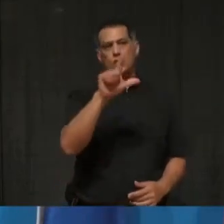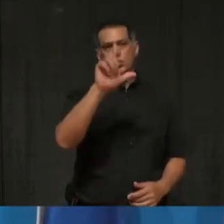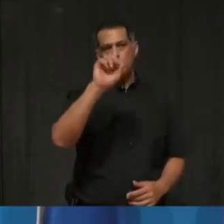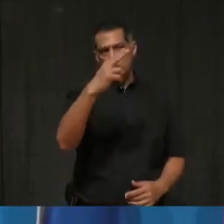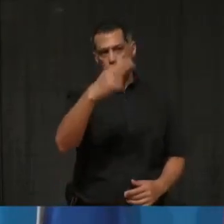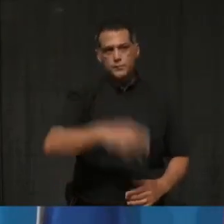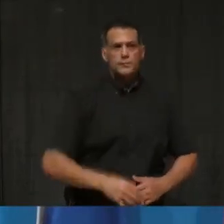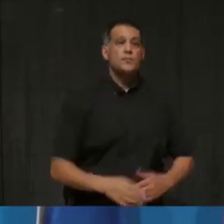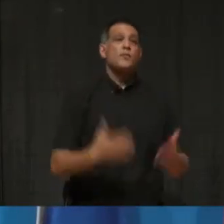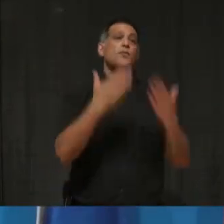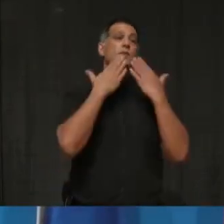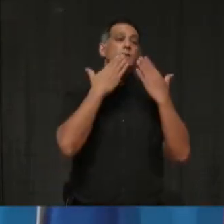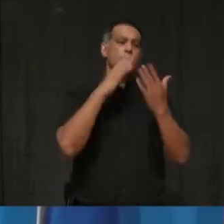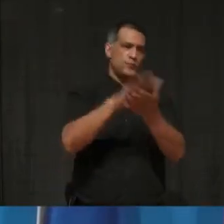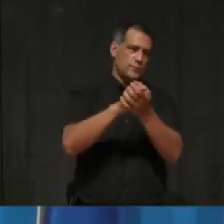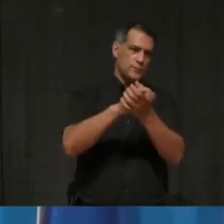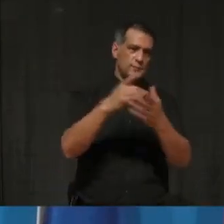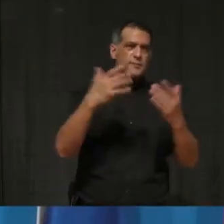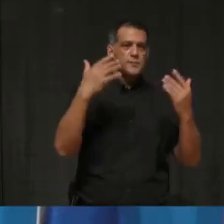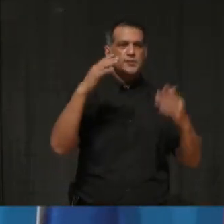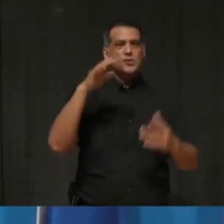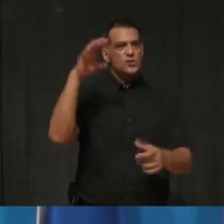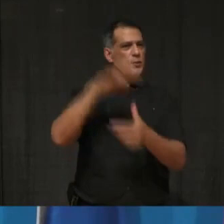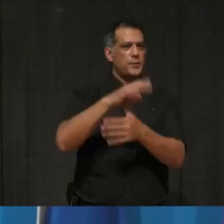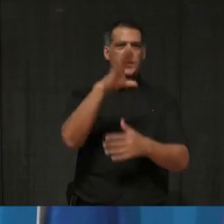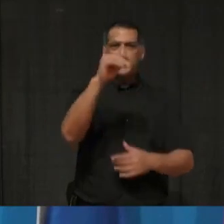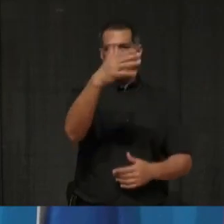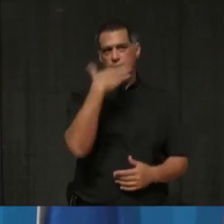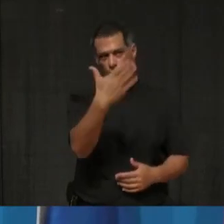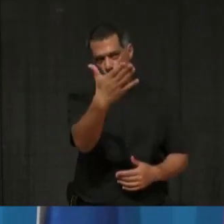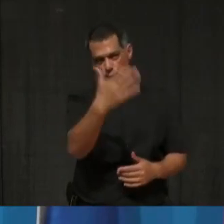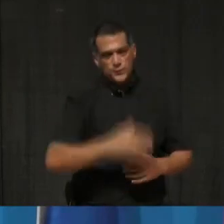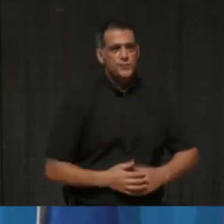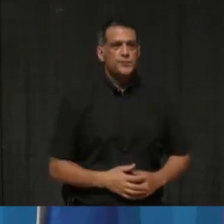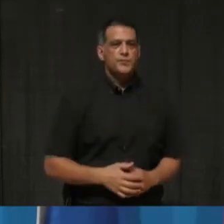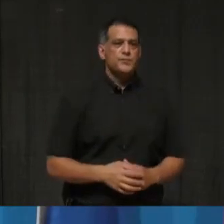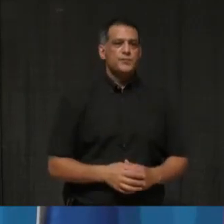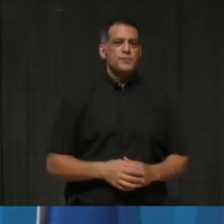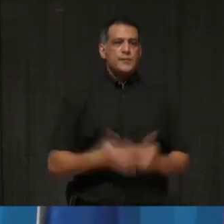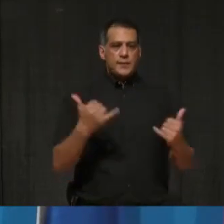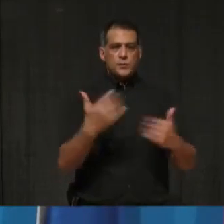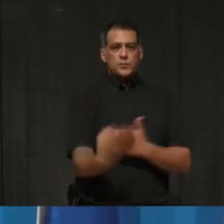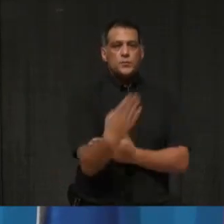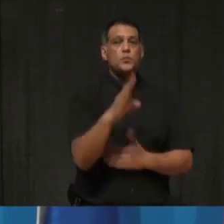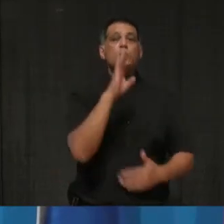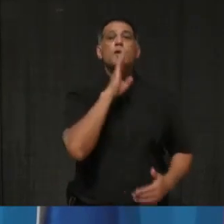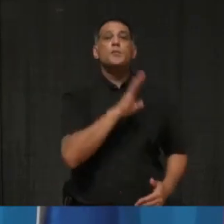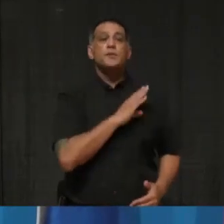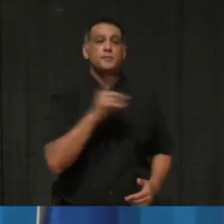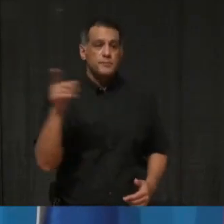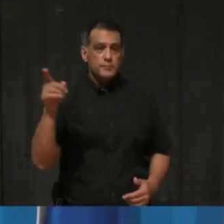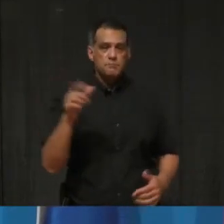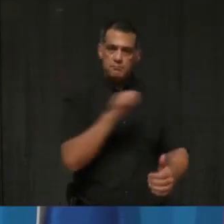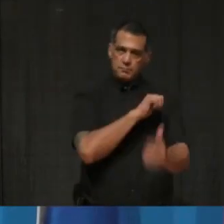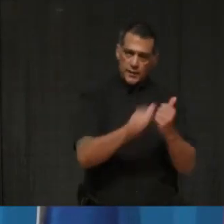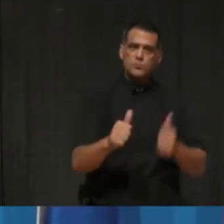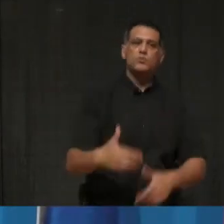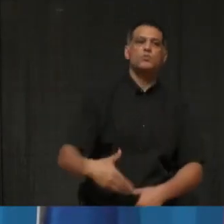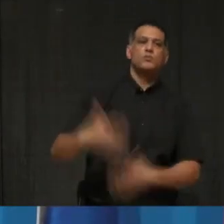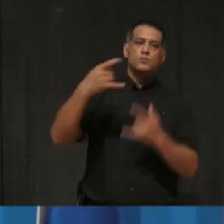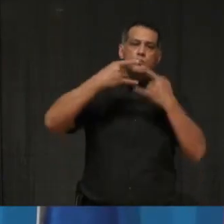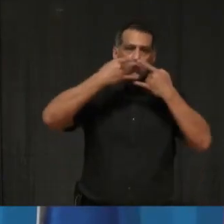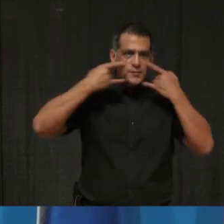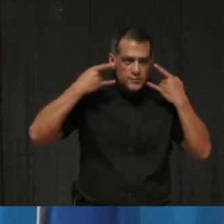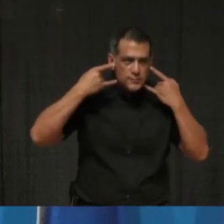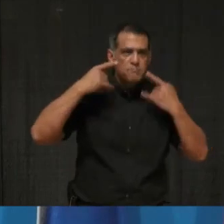the pointer. pass that to my boss. so, this morning, branching council passed a motion making masks mandatory at outdoor amenities